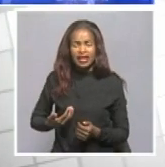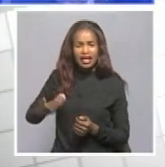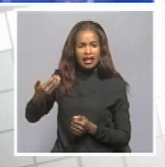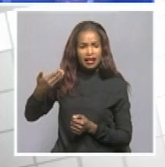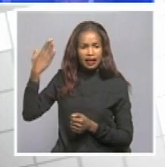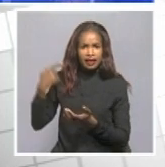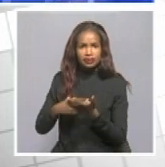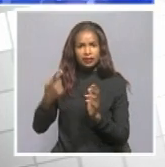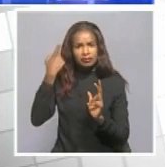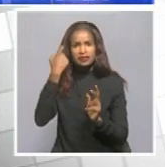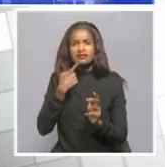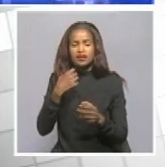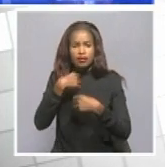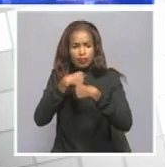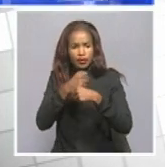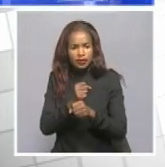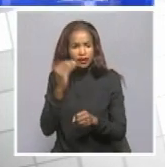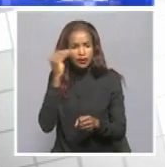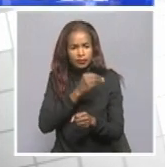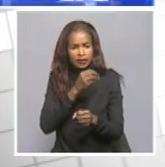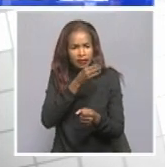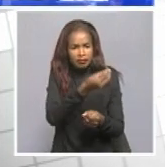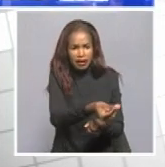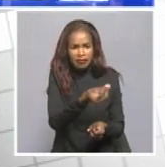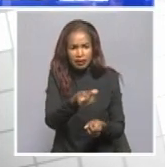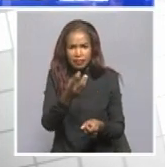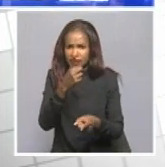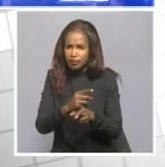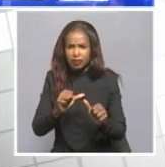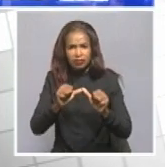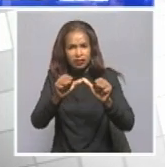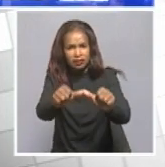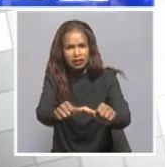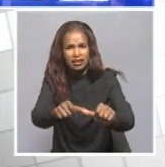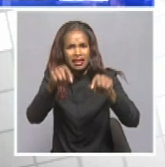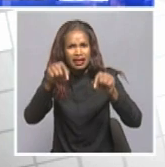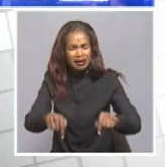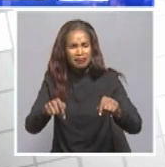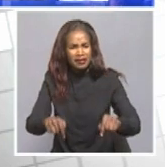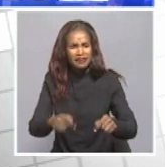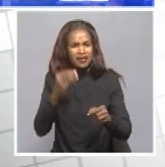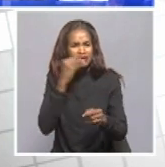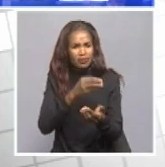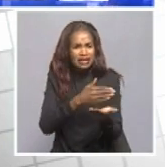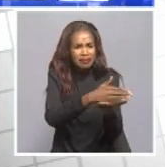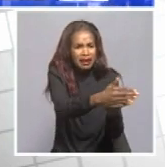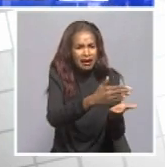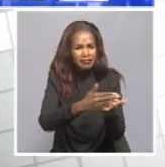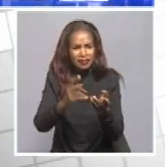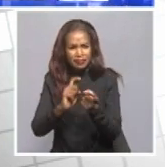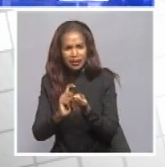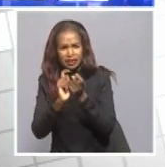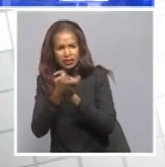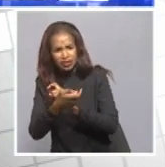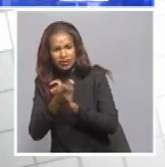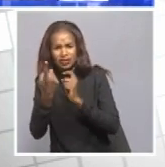also continue. Now, with the social distancing part being part of the measures, will the distribution method be changed? Will there perhaps be